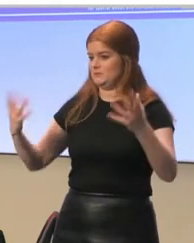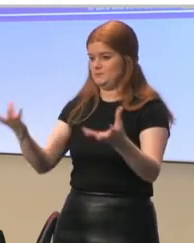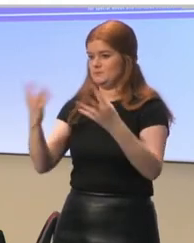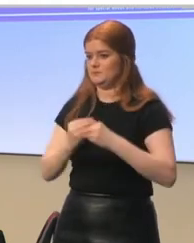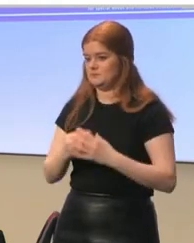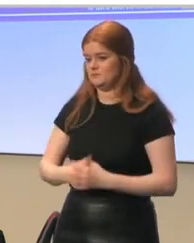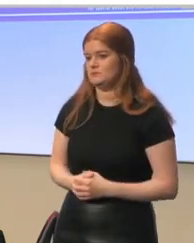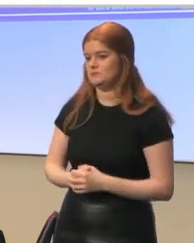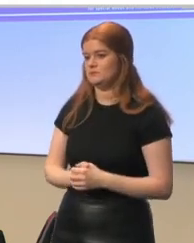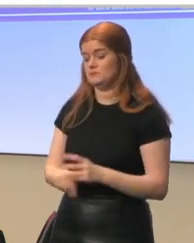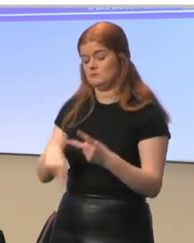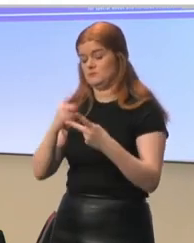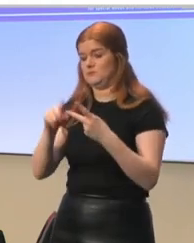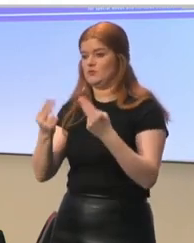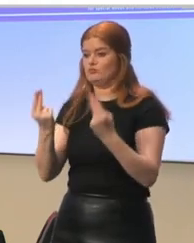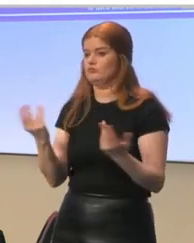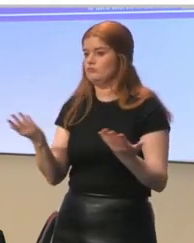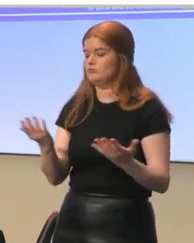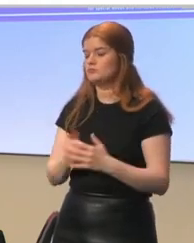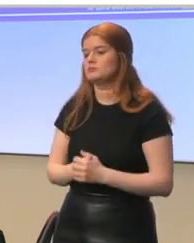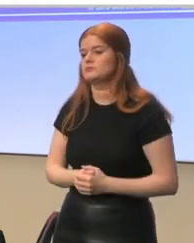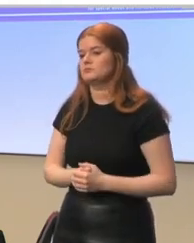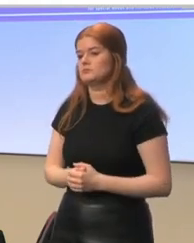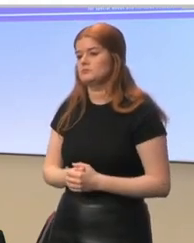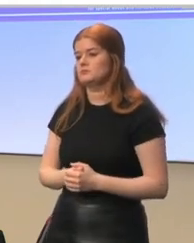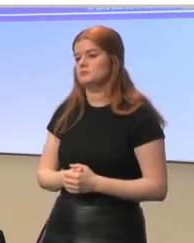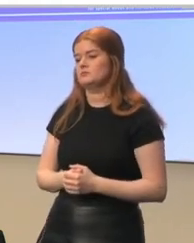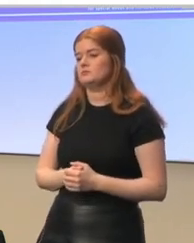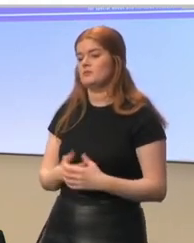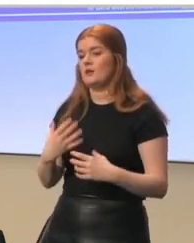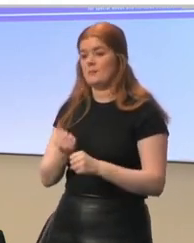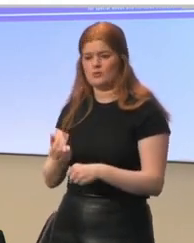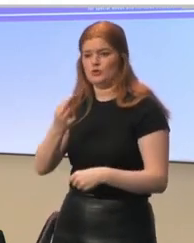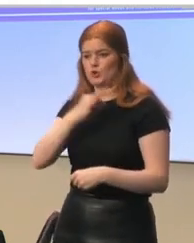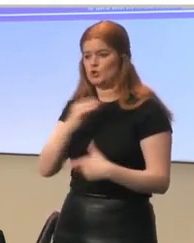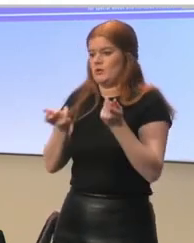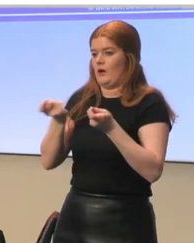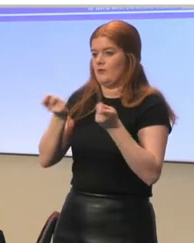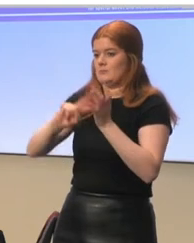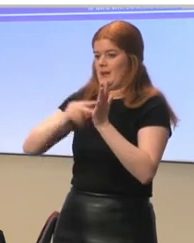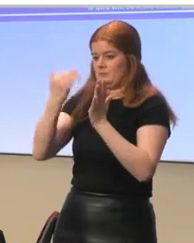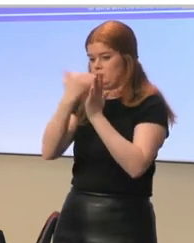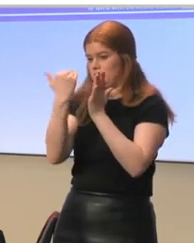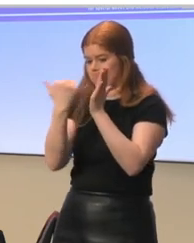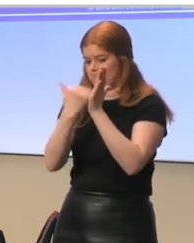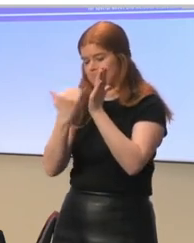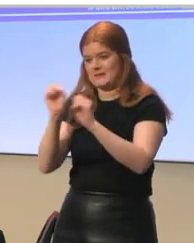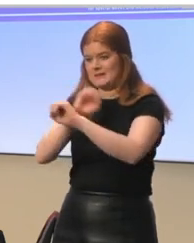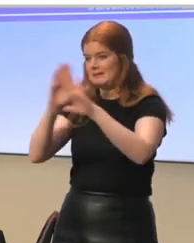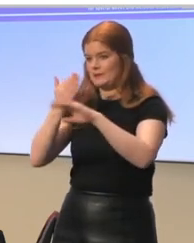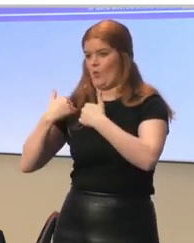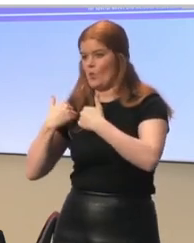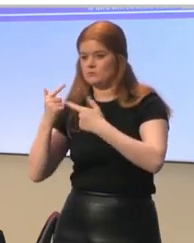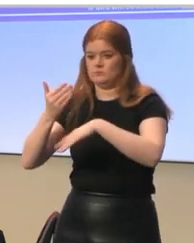The second requirement is about an effective governance plan that sets out clear roles and